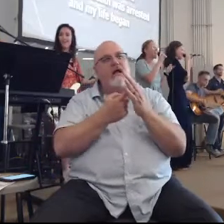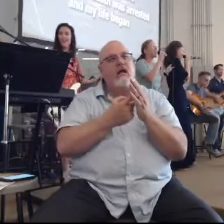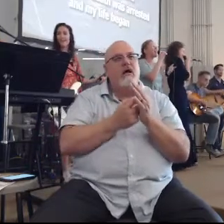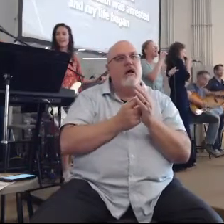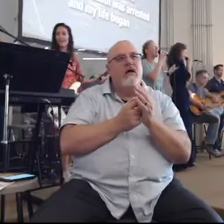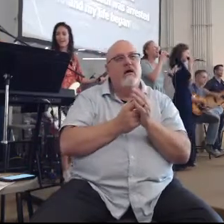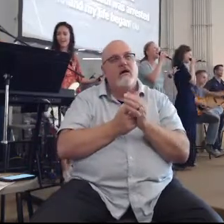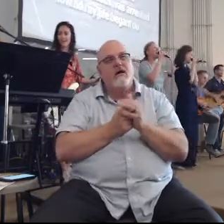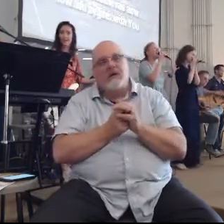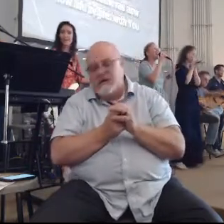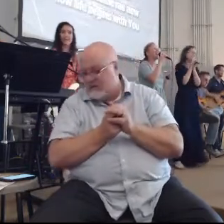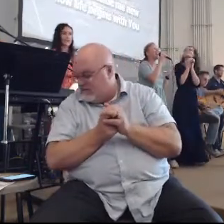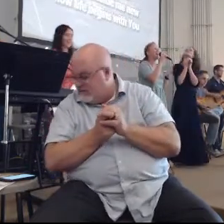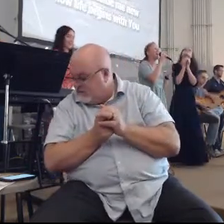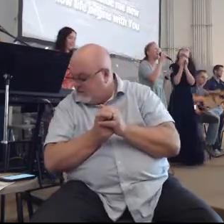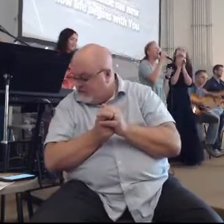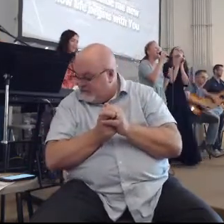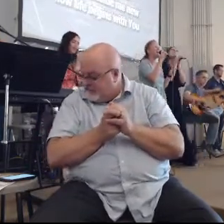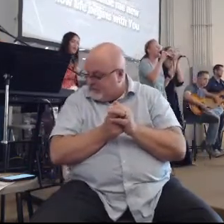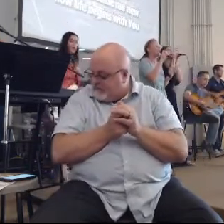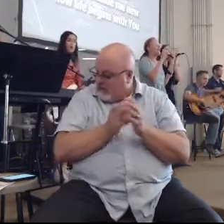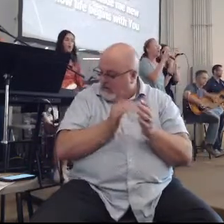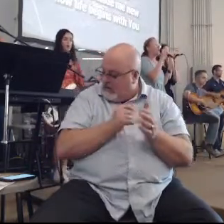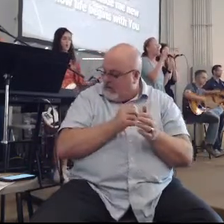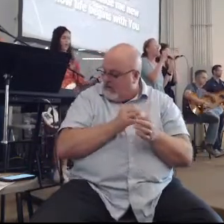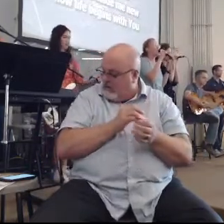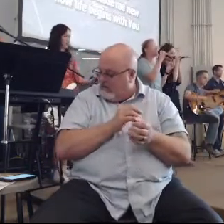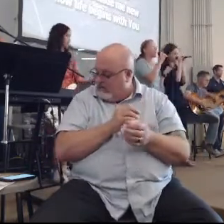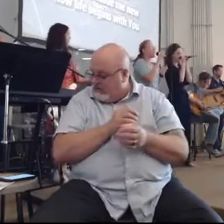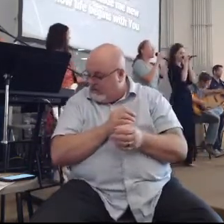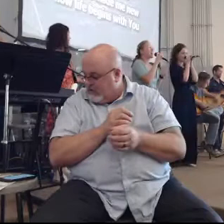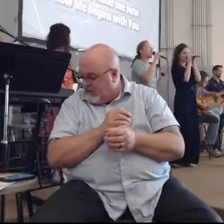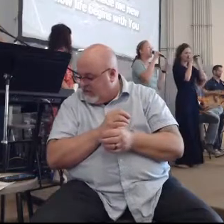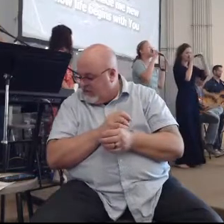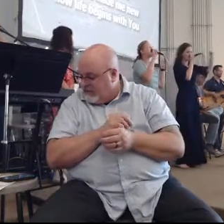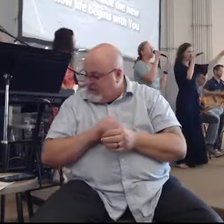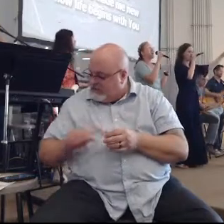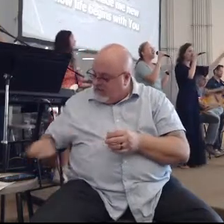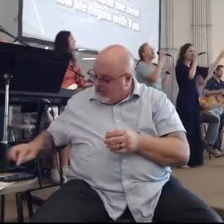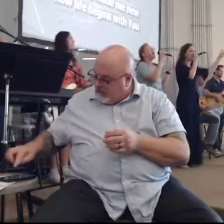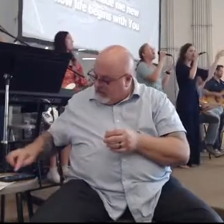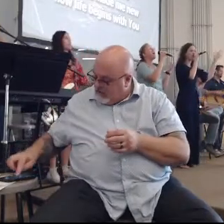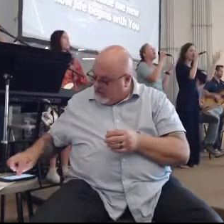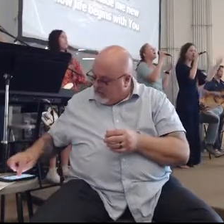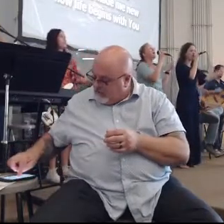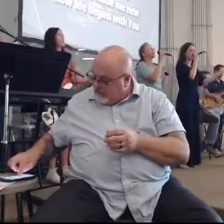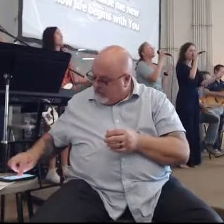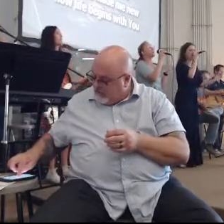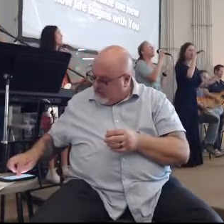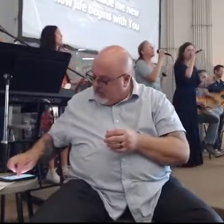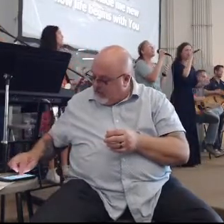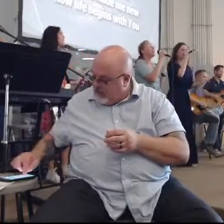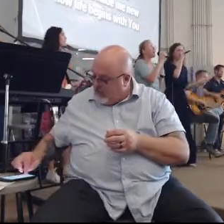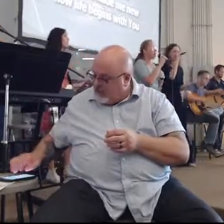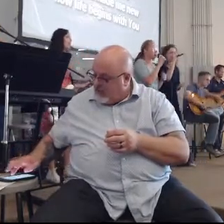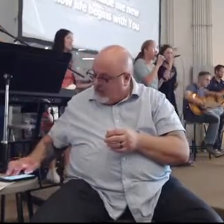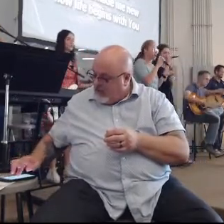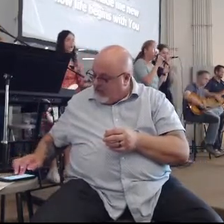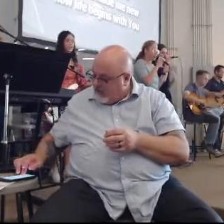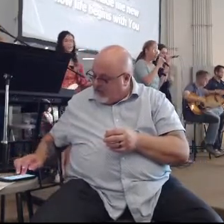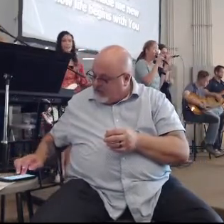filled with peace, filled with peace